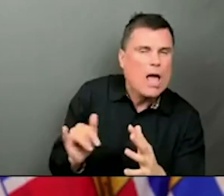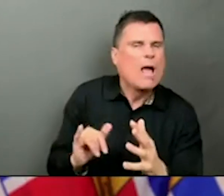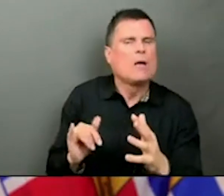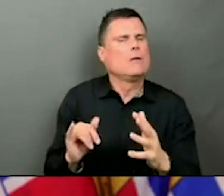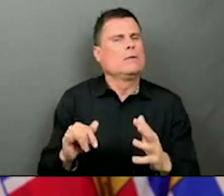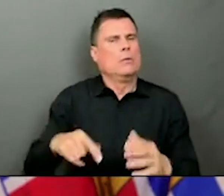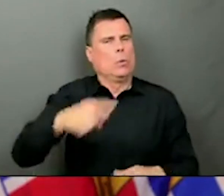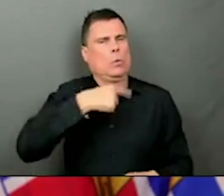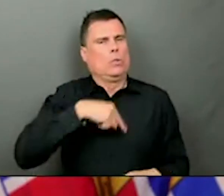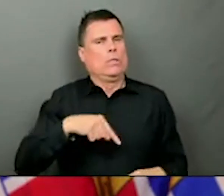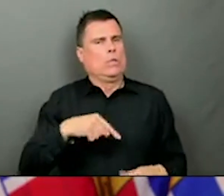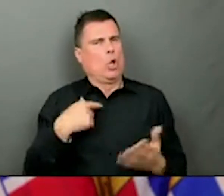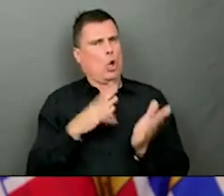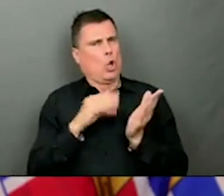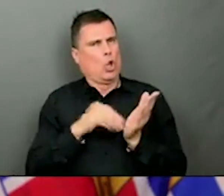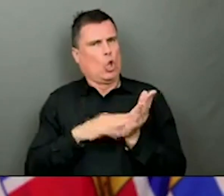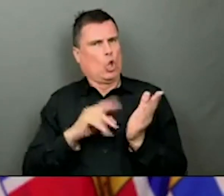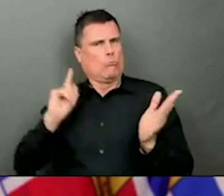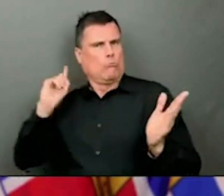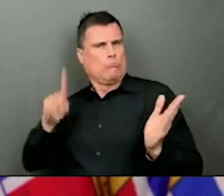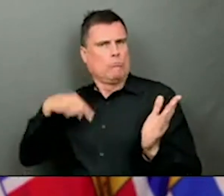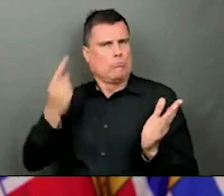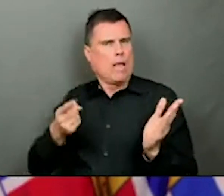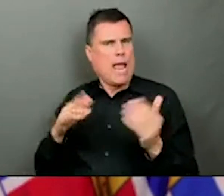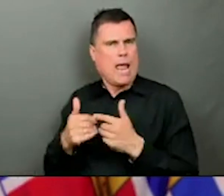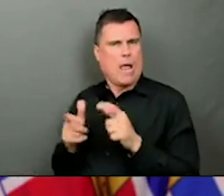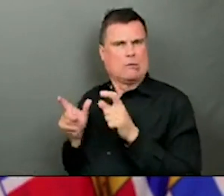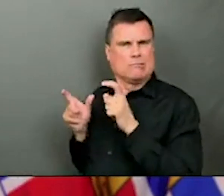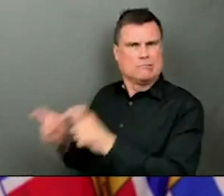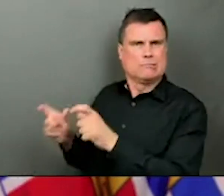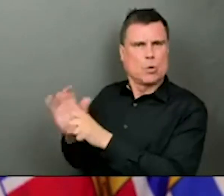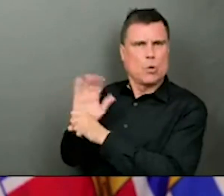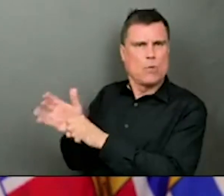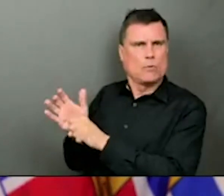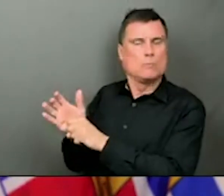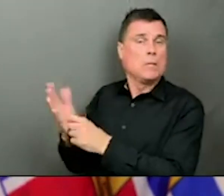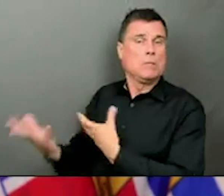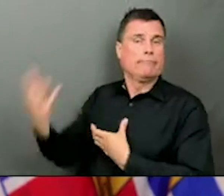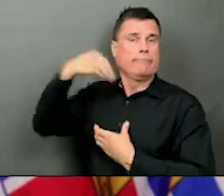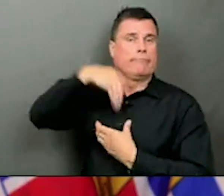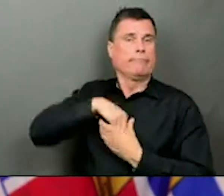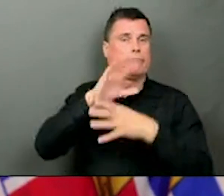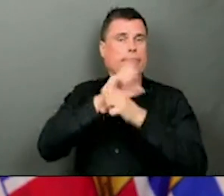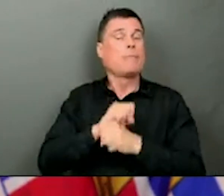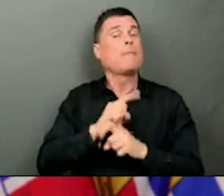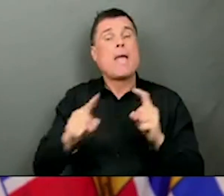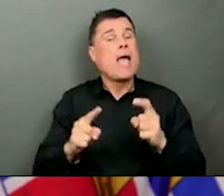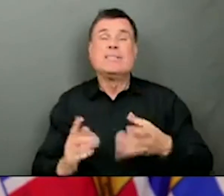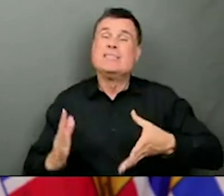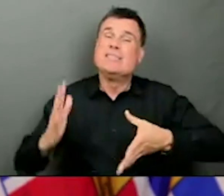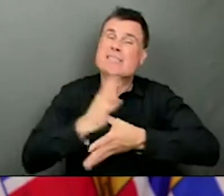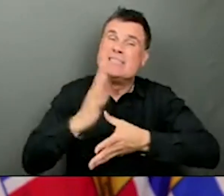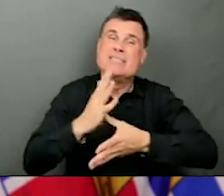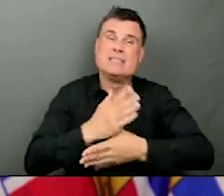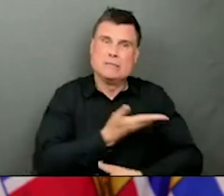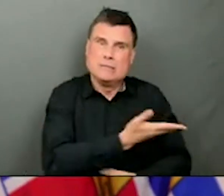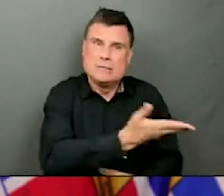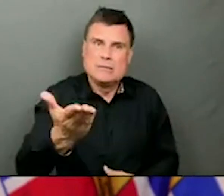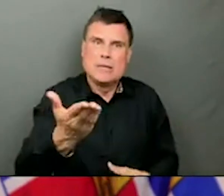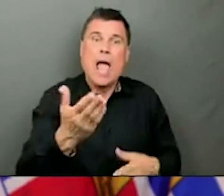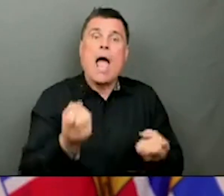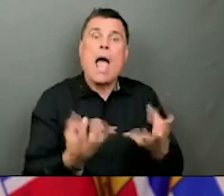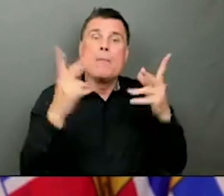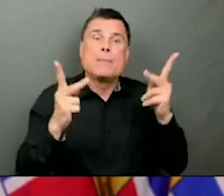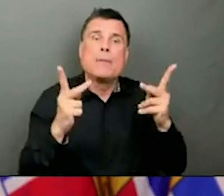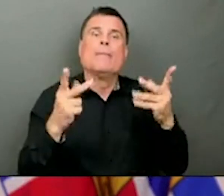I'm cautiously optimistic that we get to the immunization levels that we need to protect those most at risk in the next